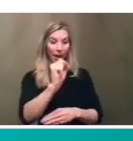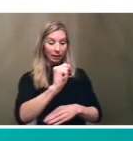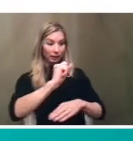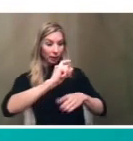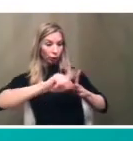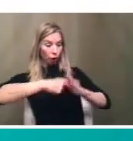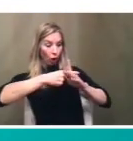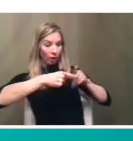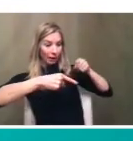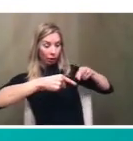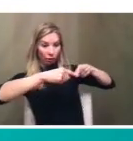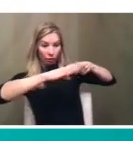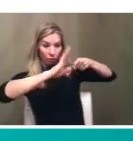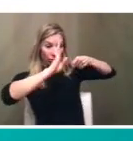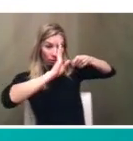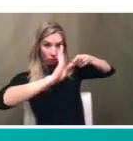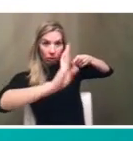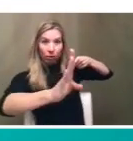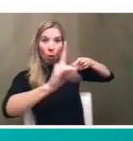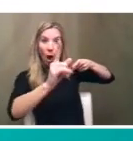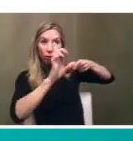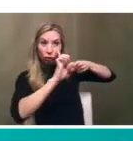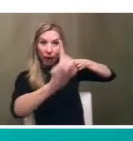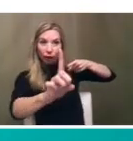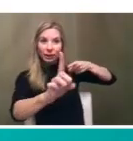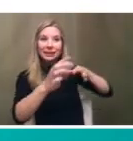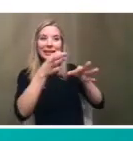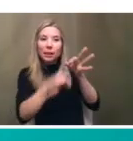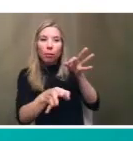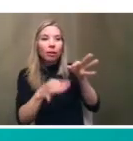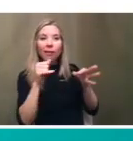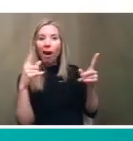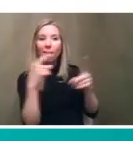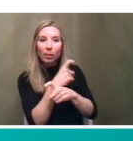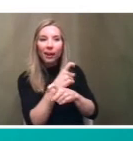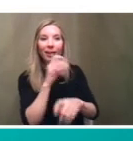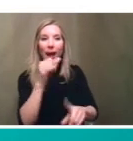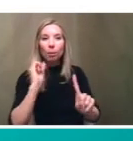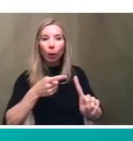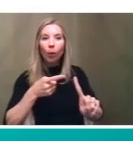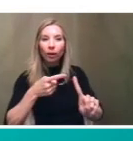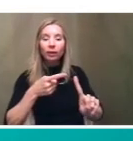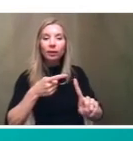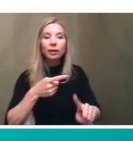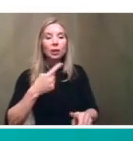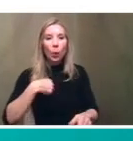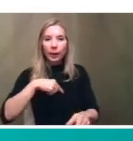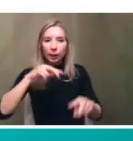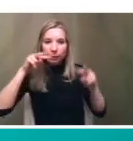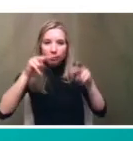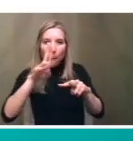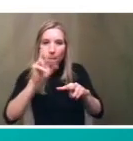direction so this concept that simple is better than complicated is fundamental to the way that at nelson nygaard we look at bus routes and try to make them